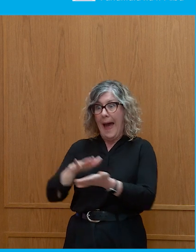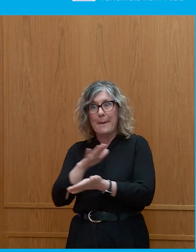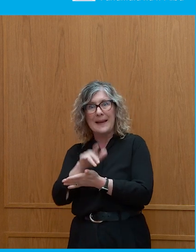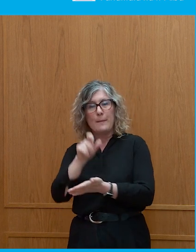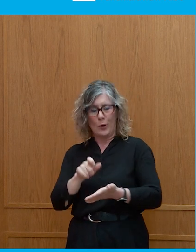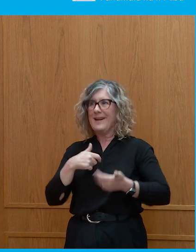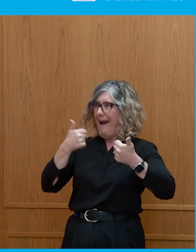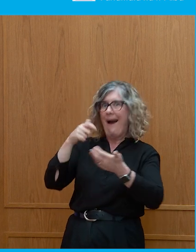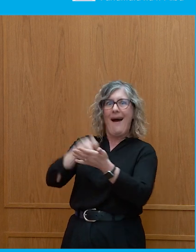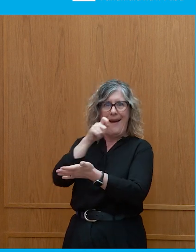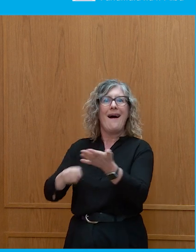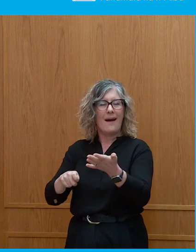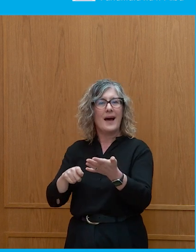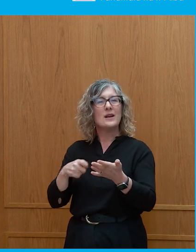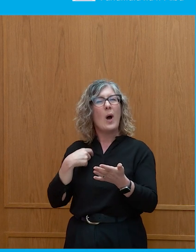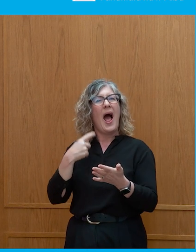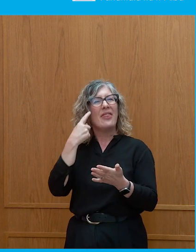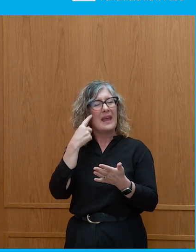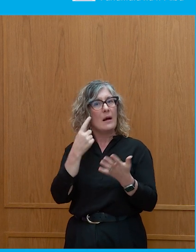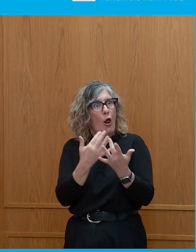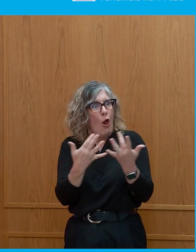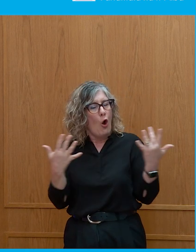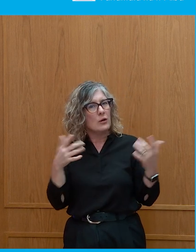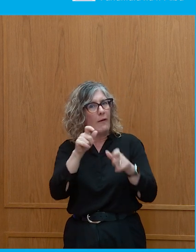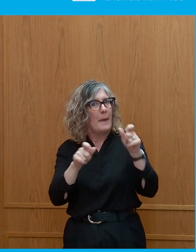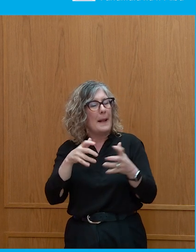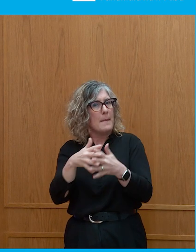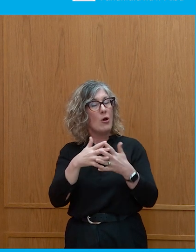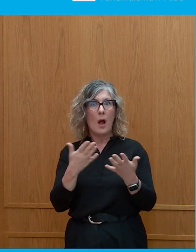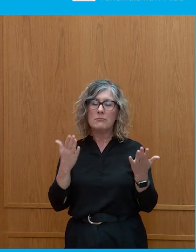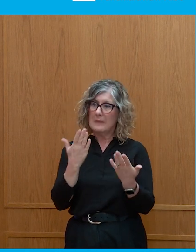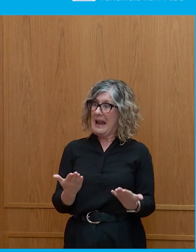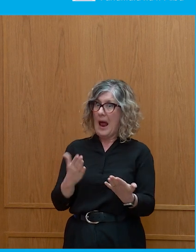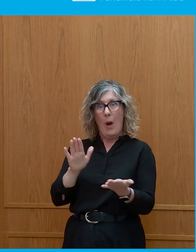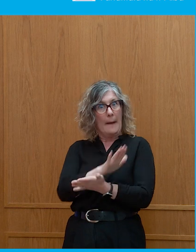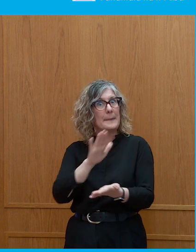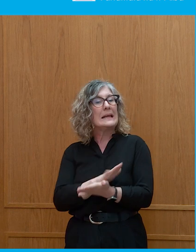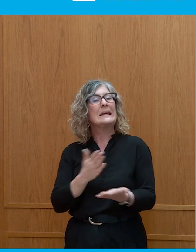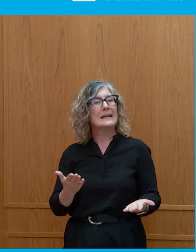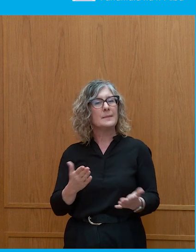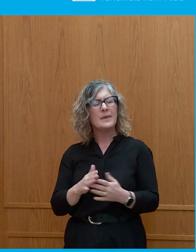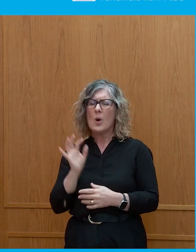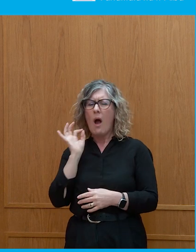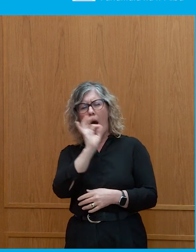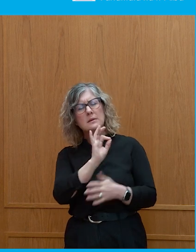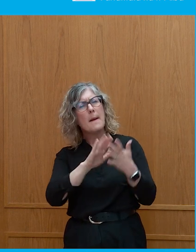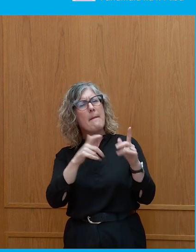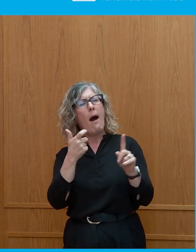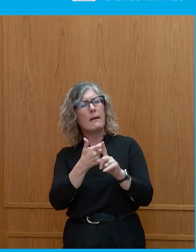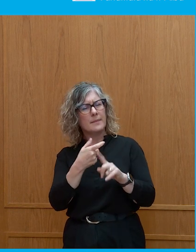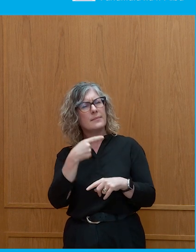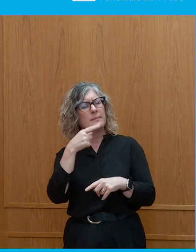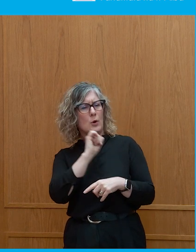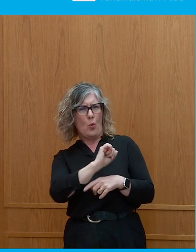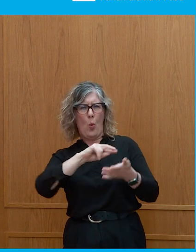more Americans are than not. Interesting. Mark, obviously your organization does deep dive polling and